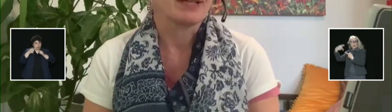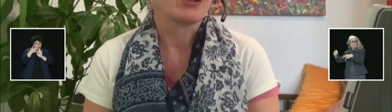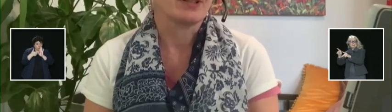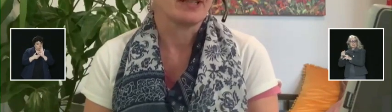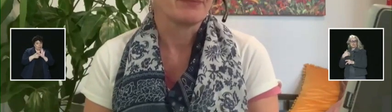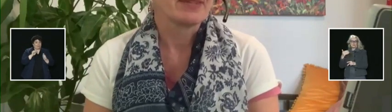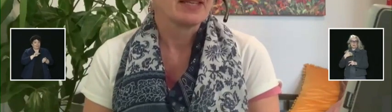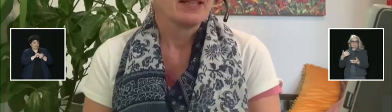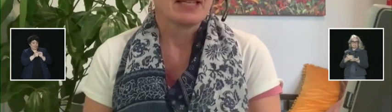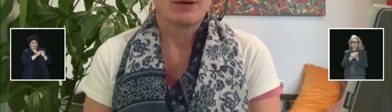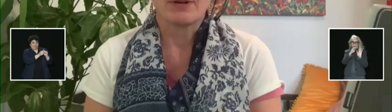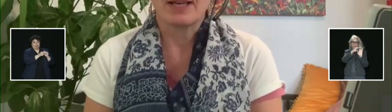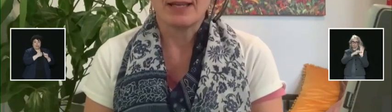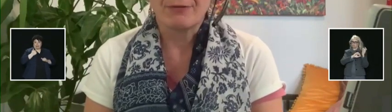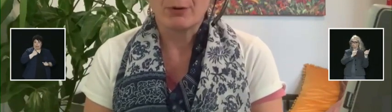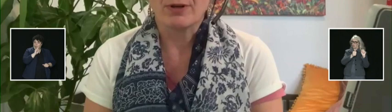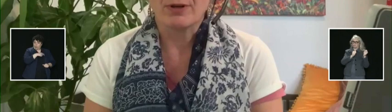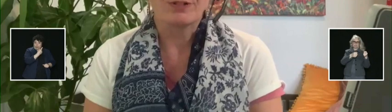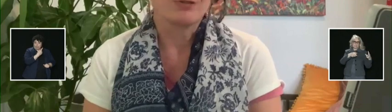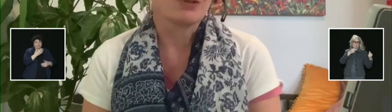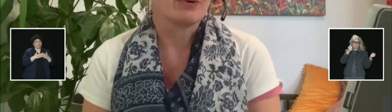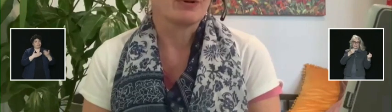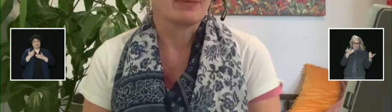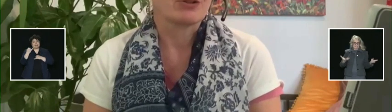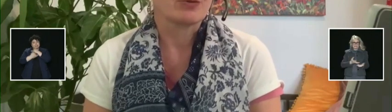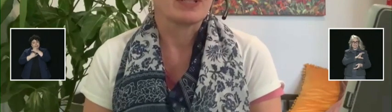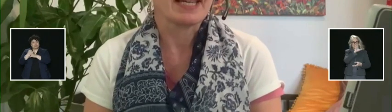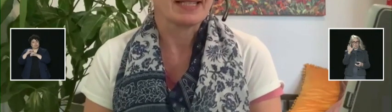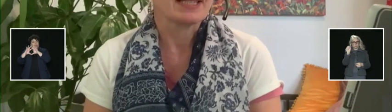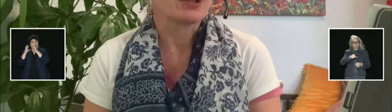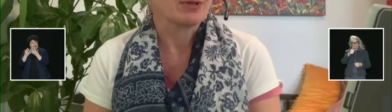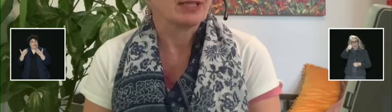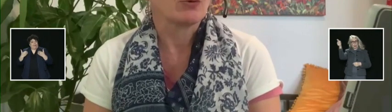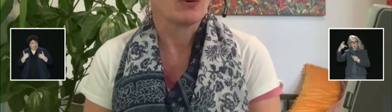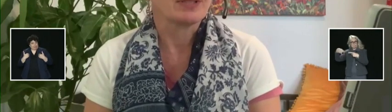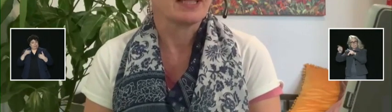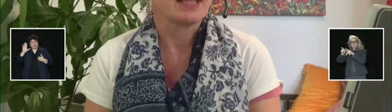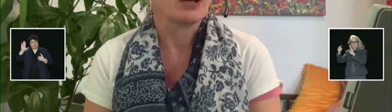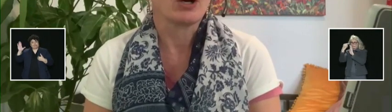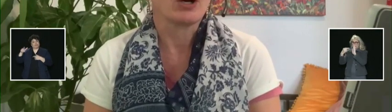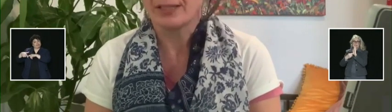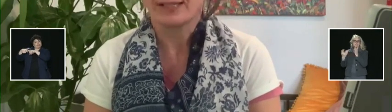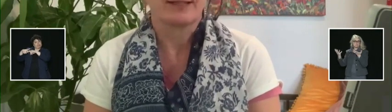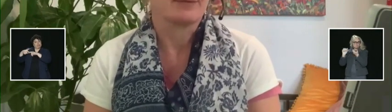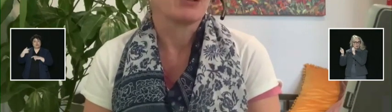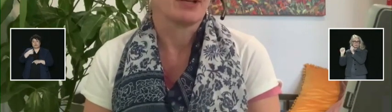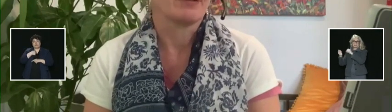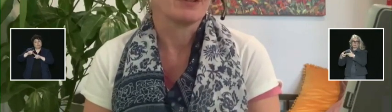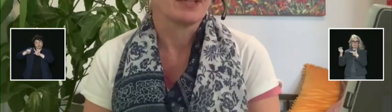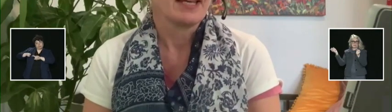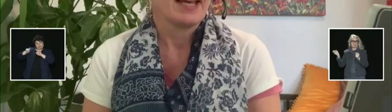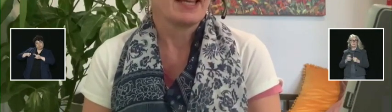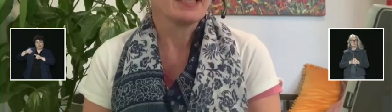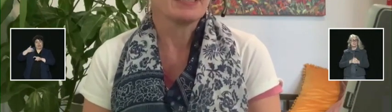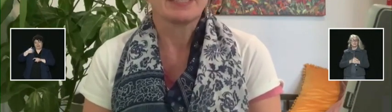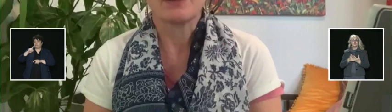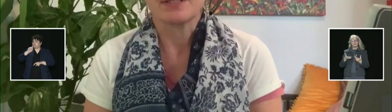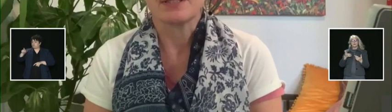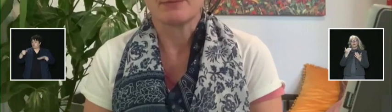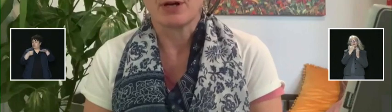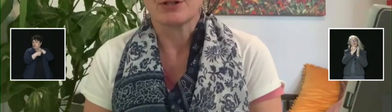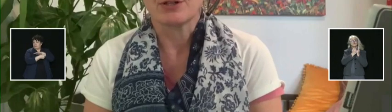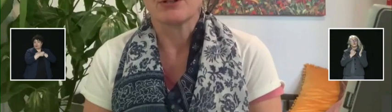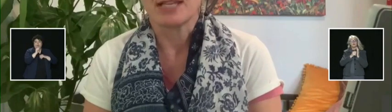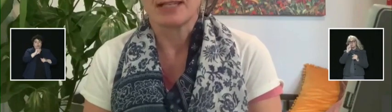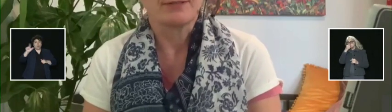certainly internationally. Now, for our stringent border measures, we test, screen, quarantine all incoming travellers. And this